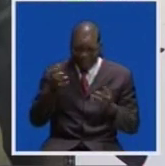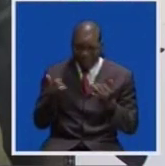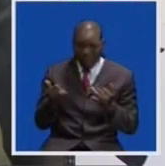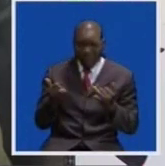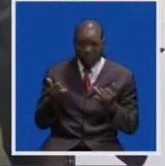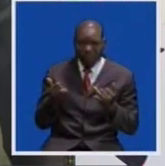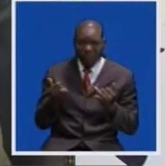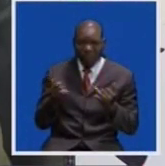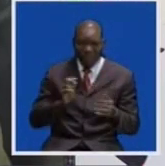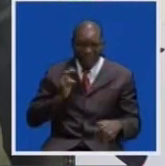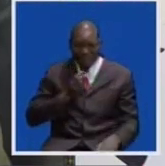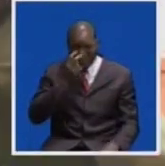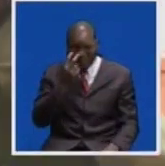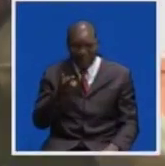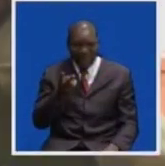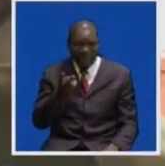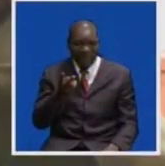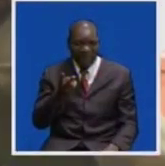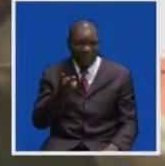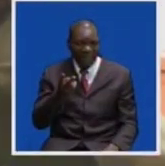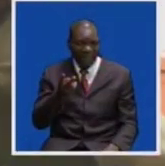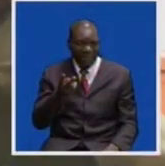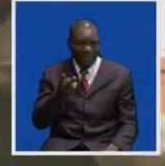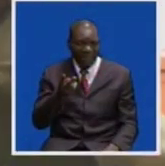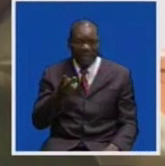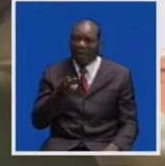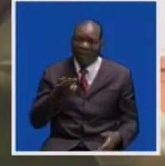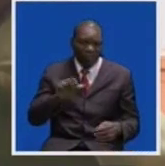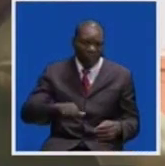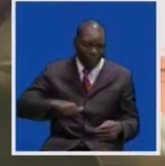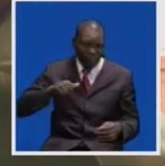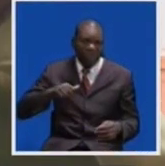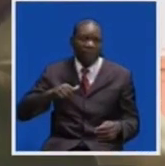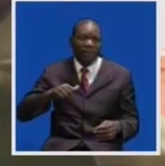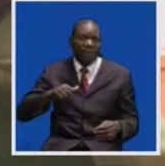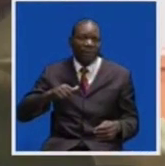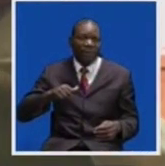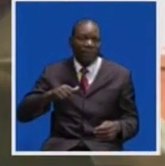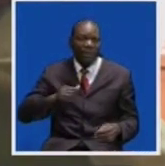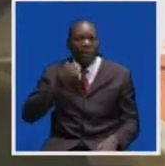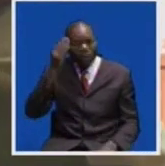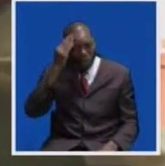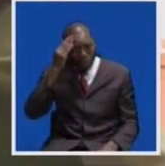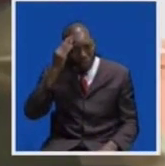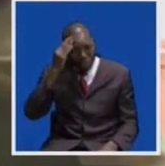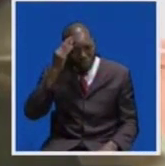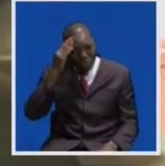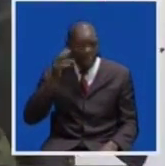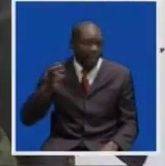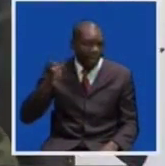as Zambians, we are proud. I know where we are coming from,